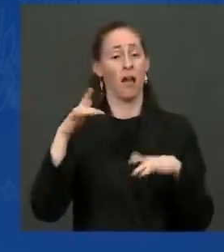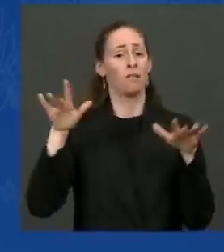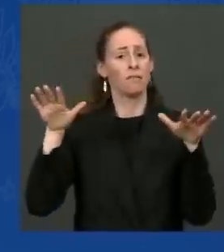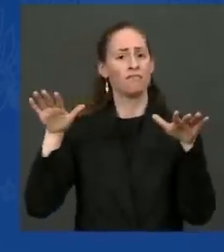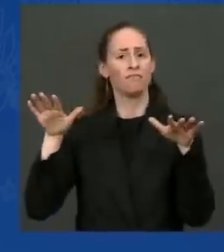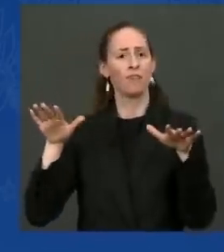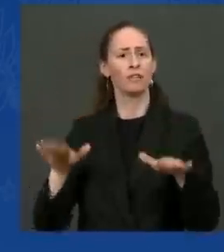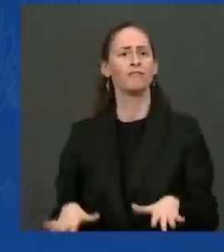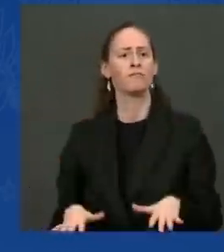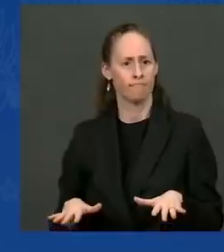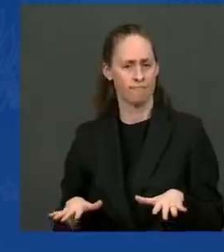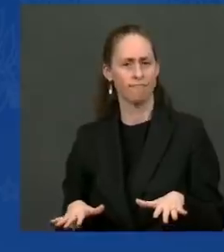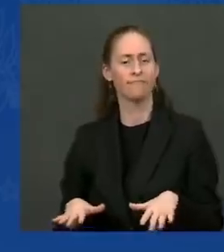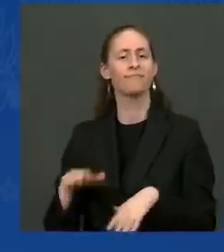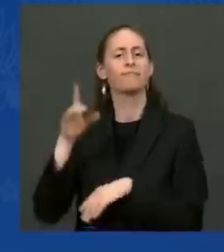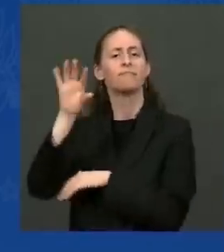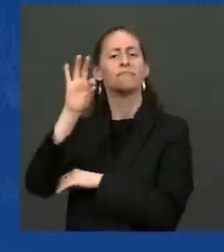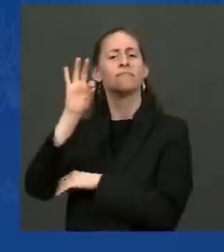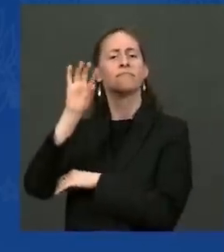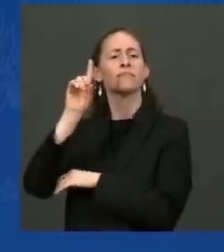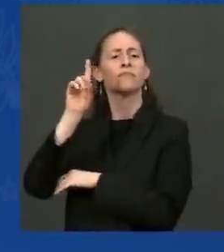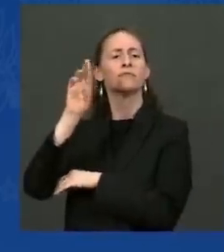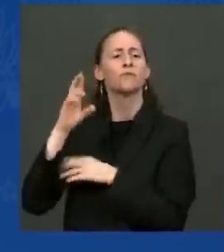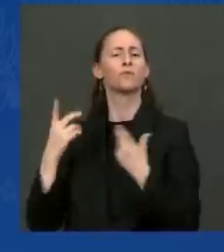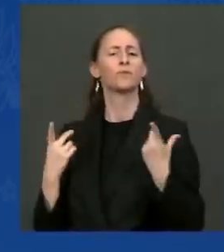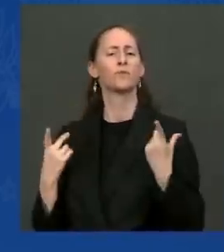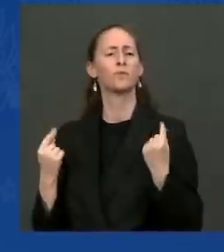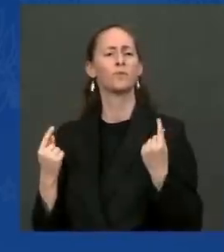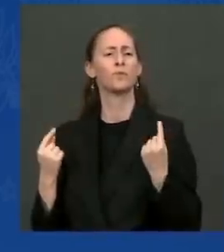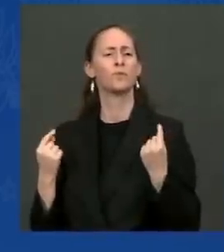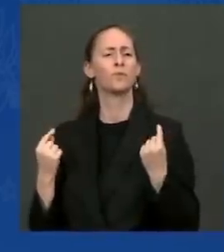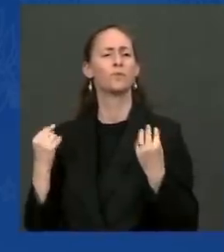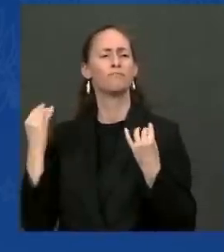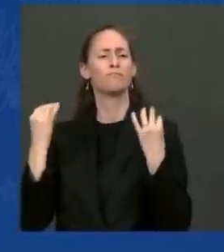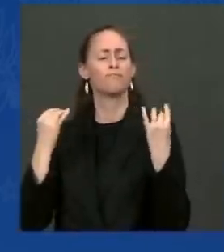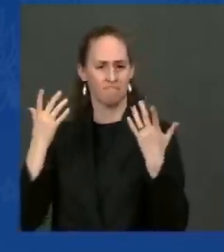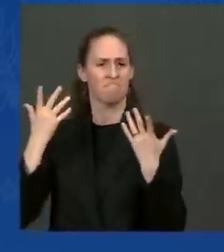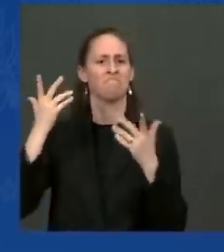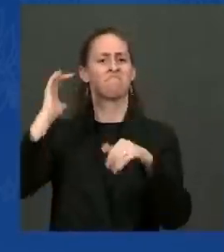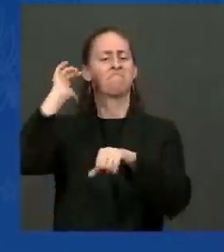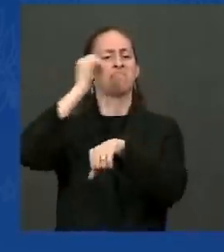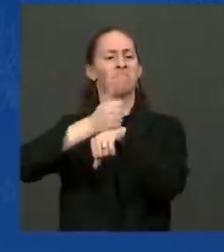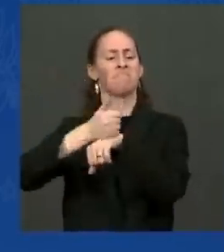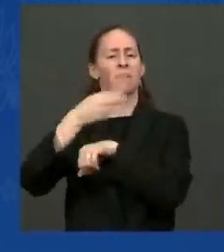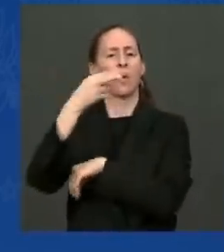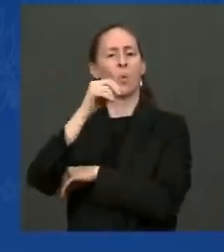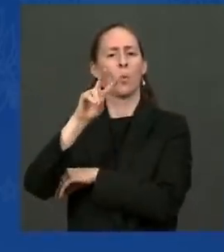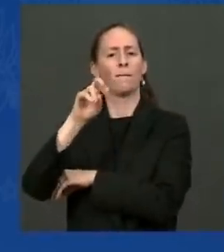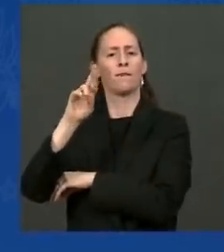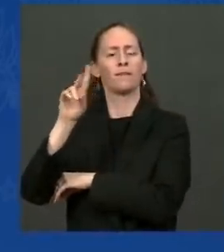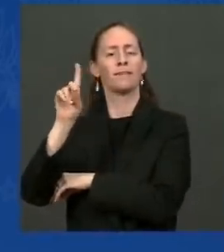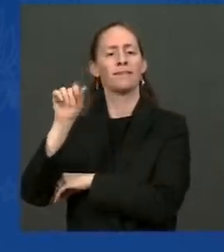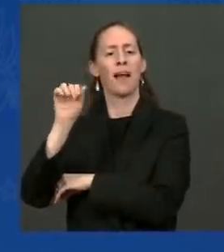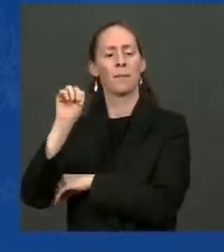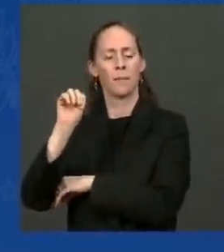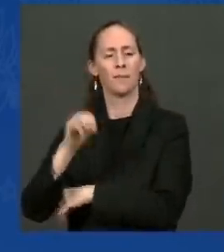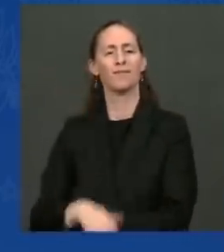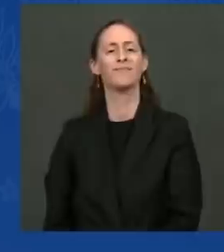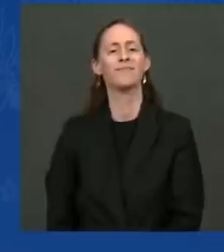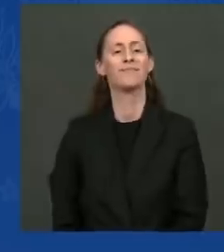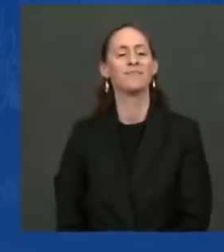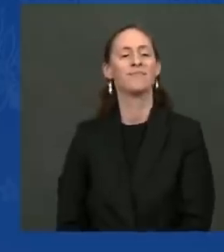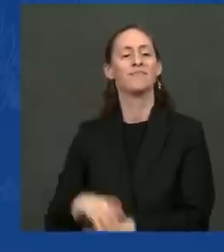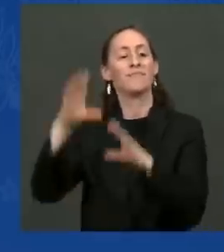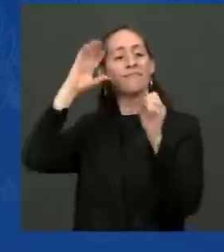Roosevelt finished construction on the Hoover Dam. President Dwight Eisenhower signed the National